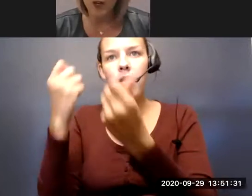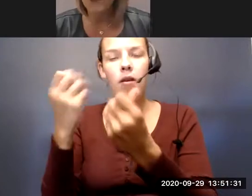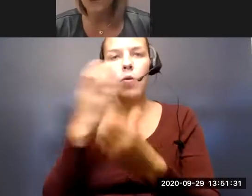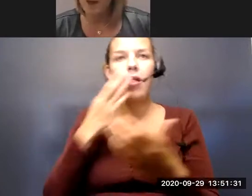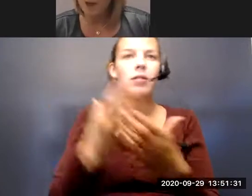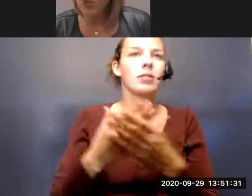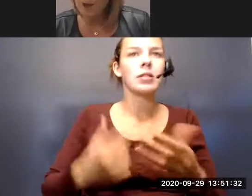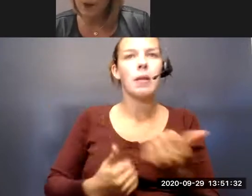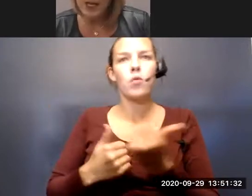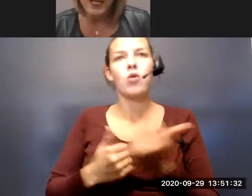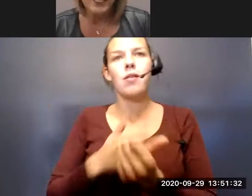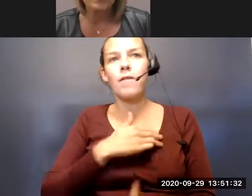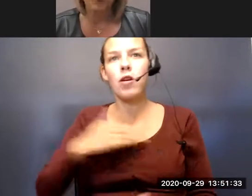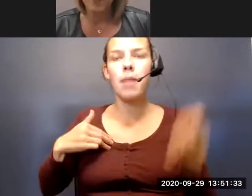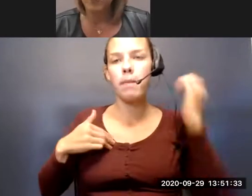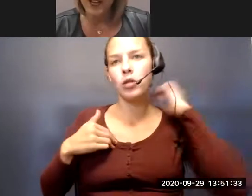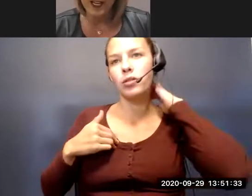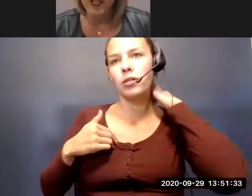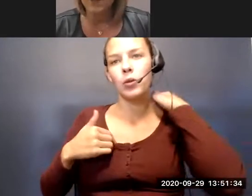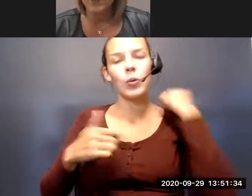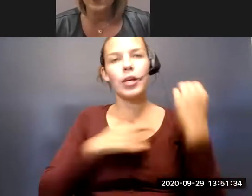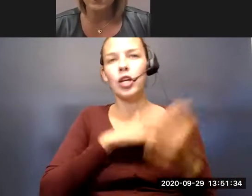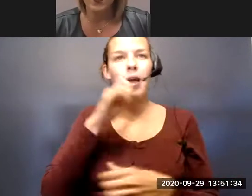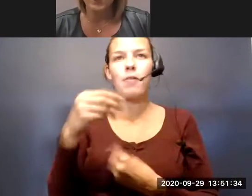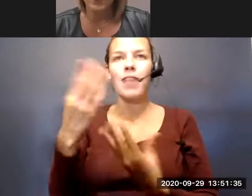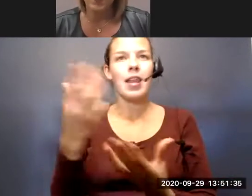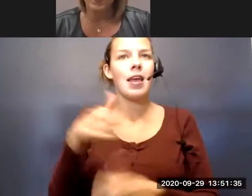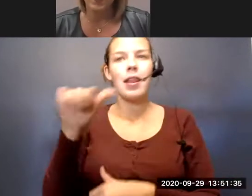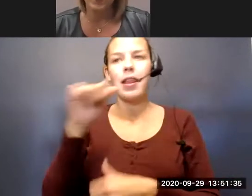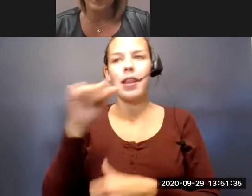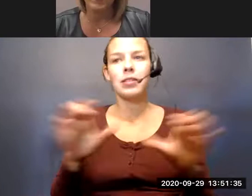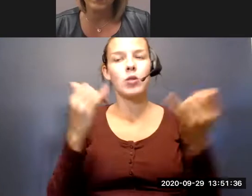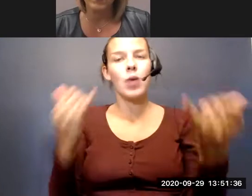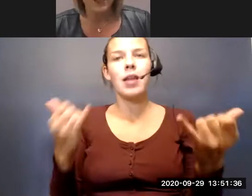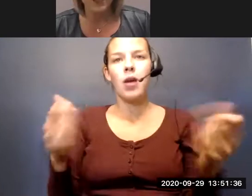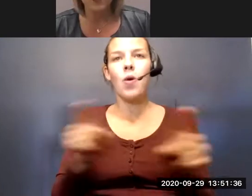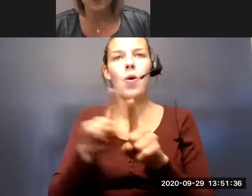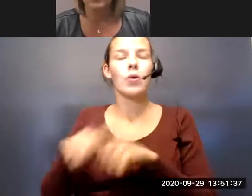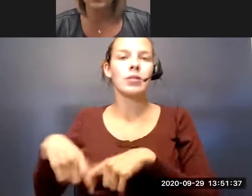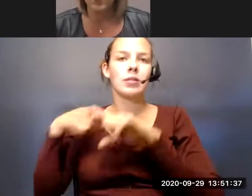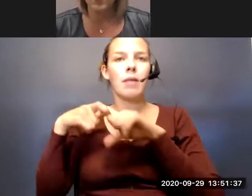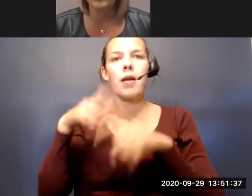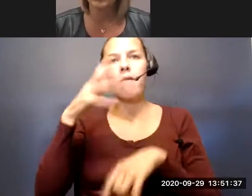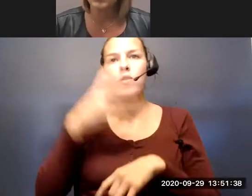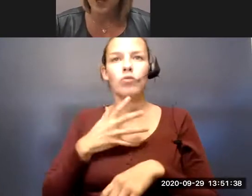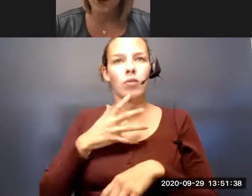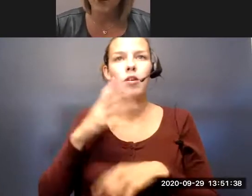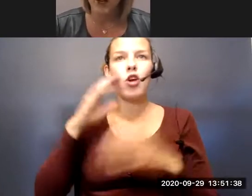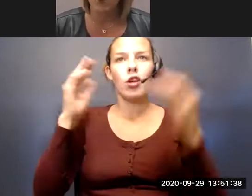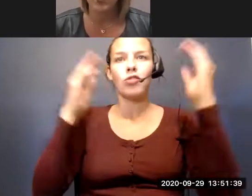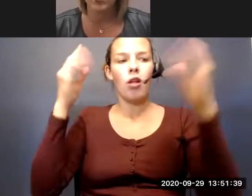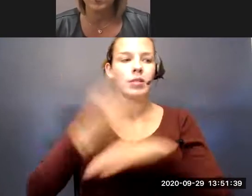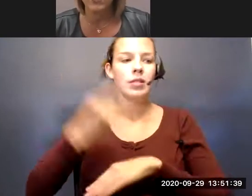support of our membership. We're not providing any of those activities right now. And we have also suspended, unfortunately, our adult day